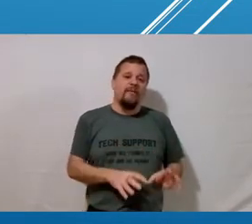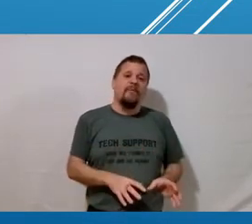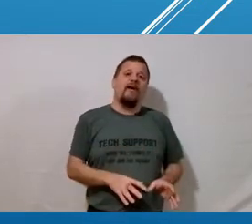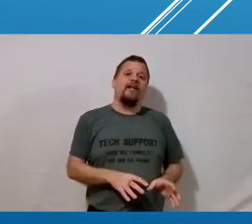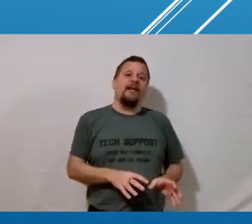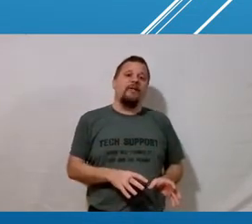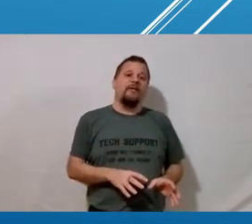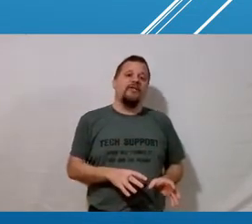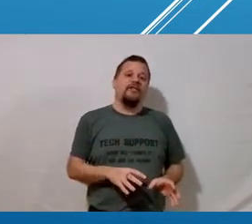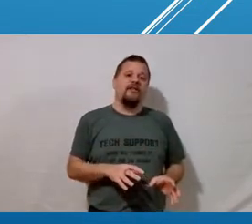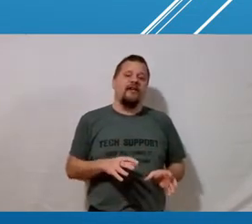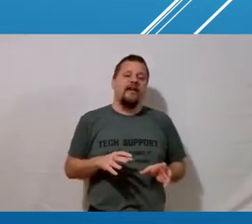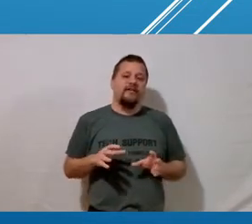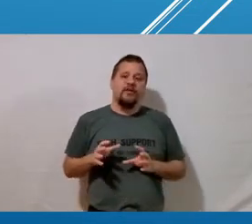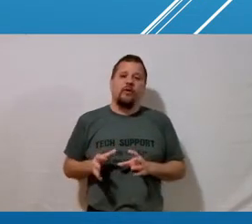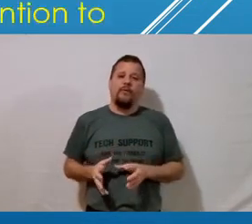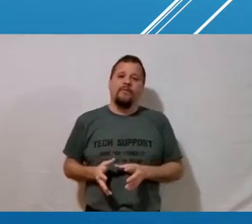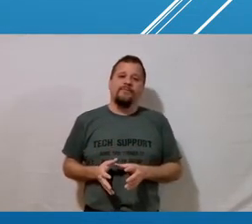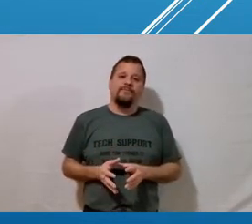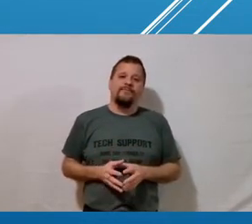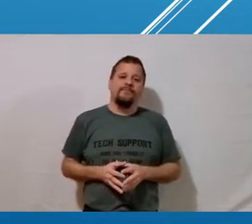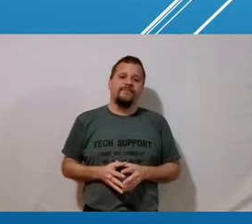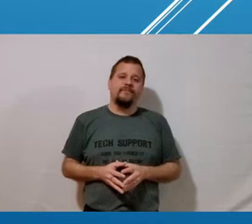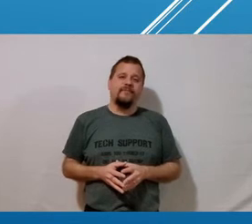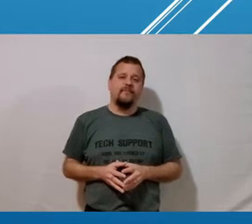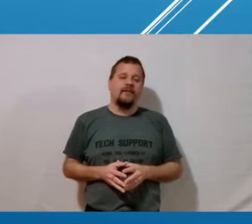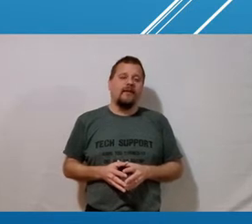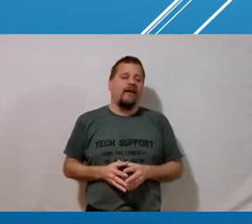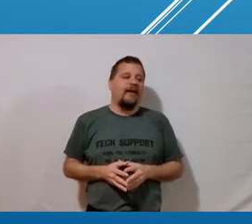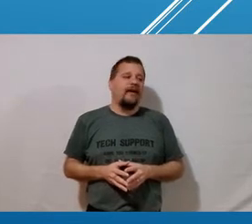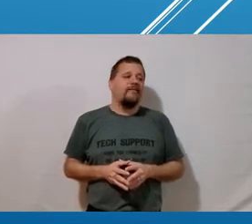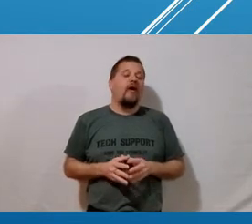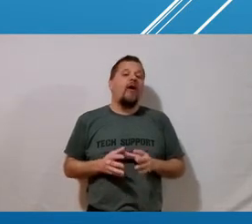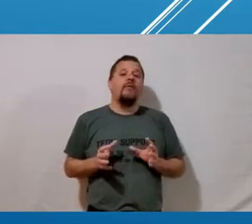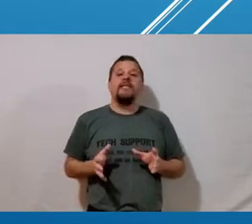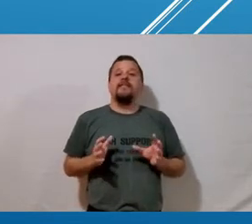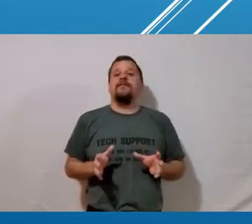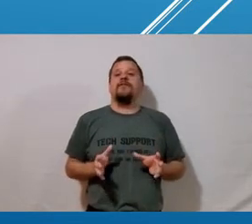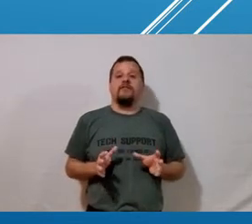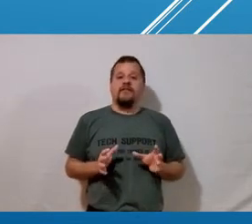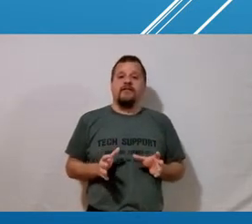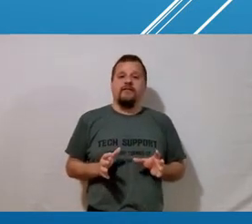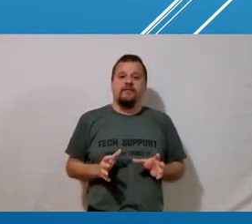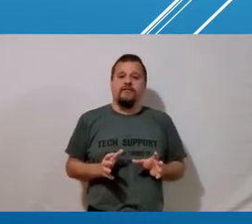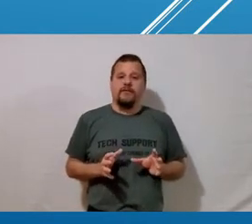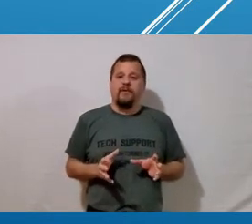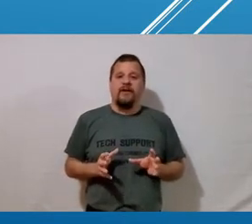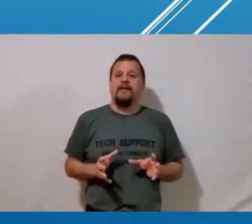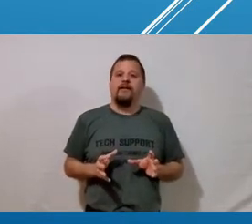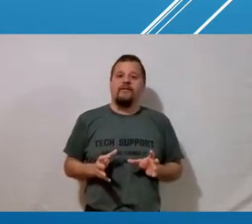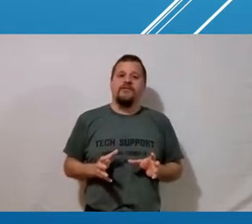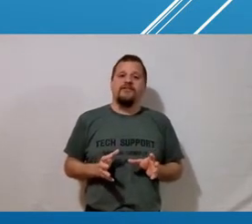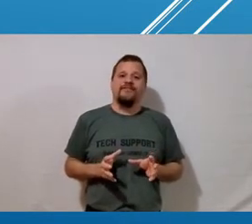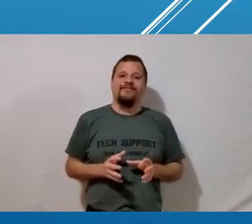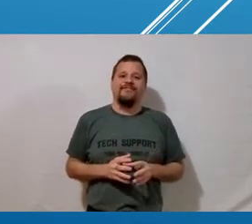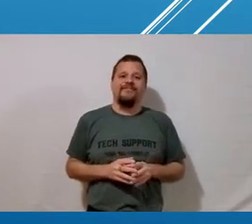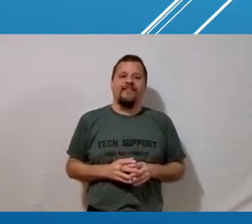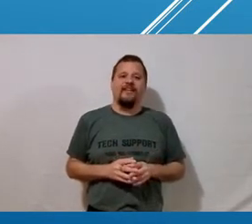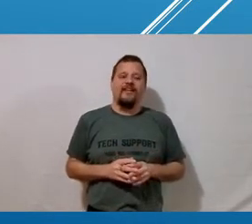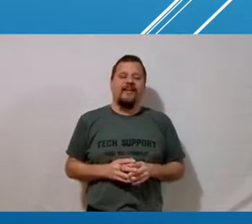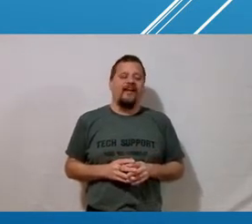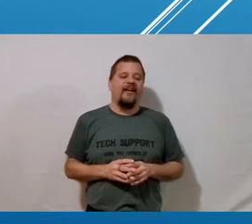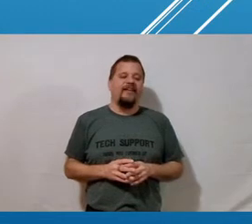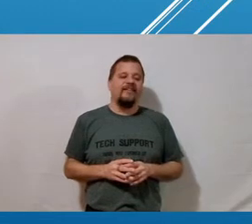is ignoring body language and tone and i've always had difficulty with body language